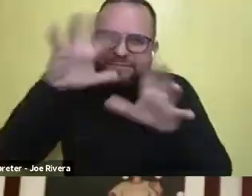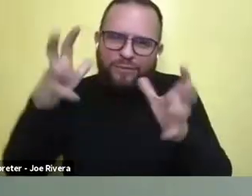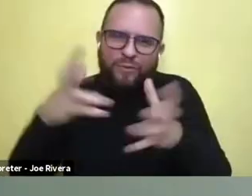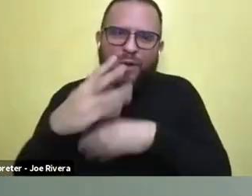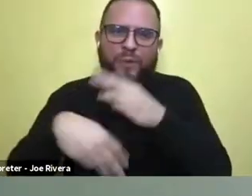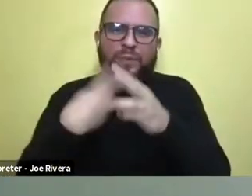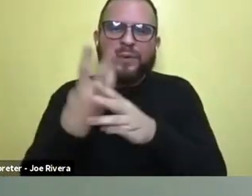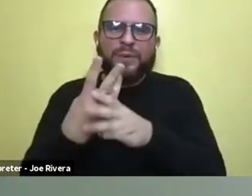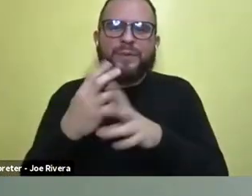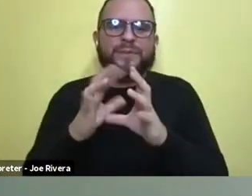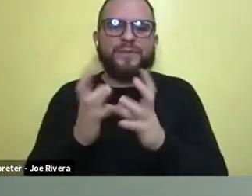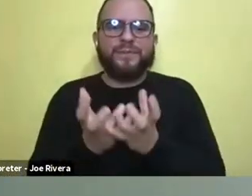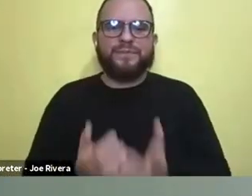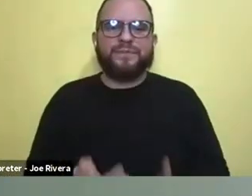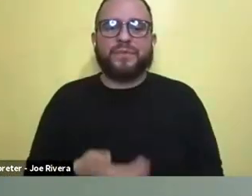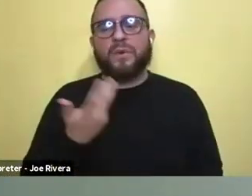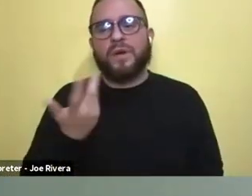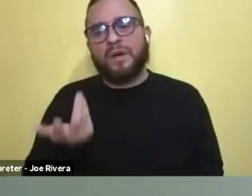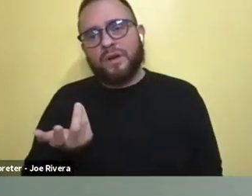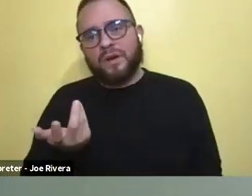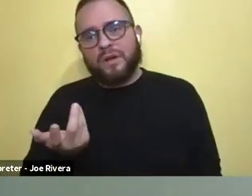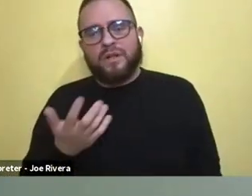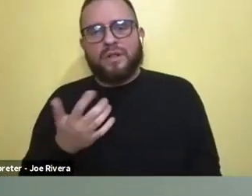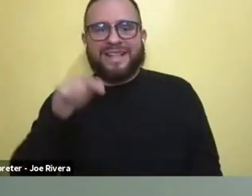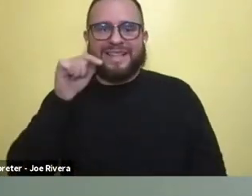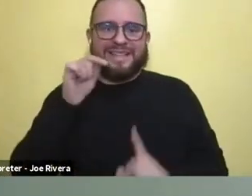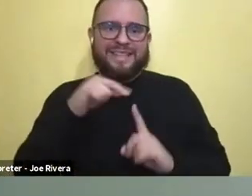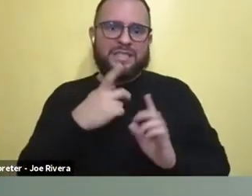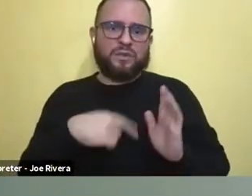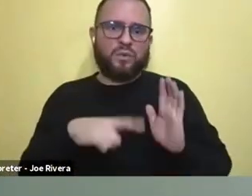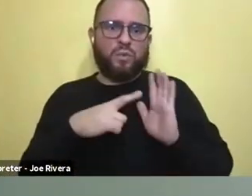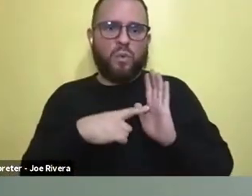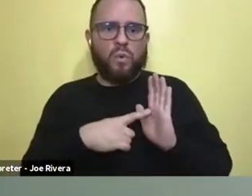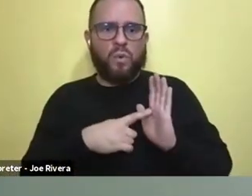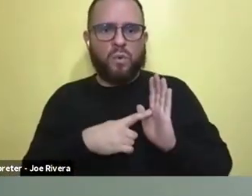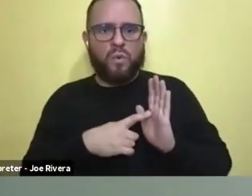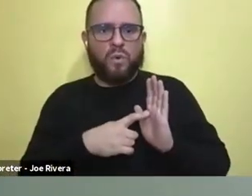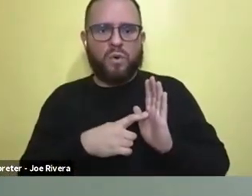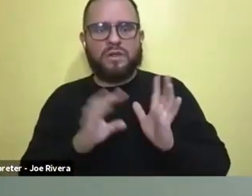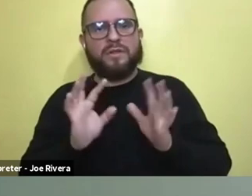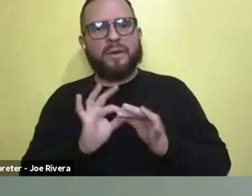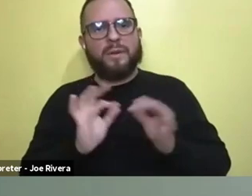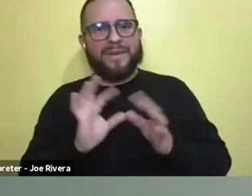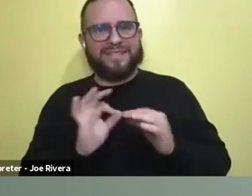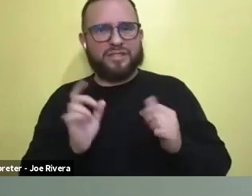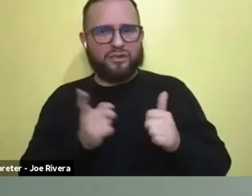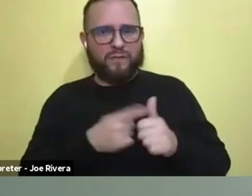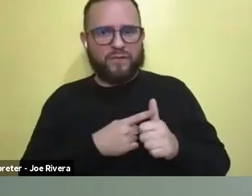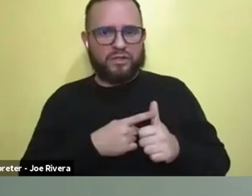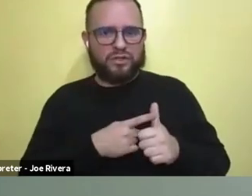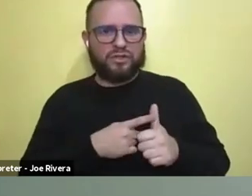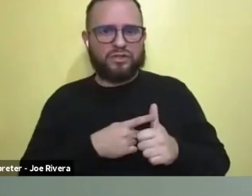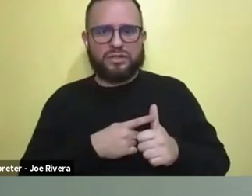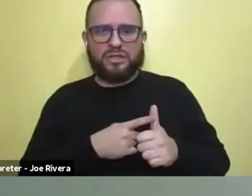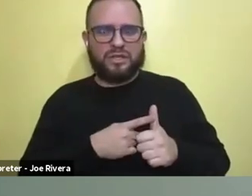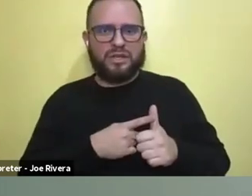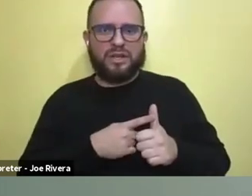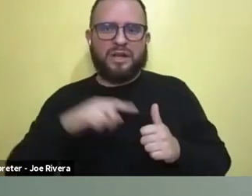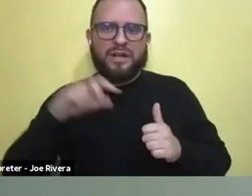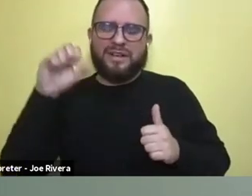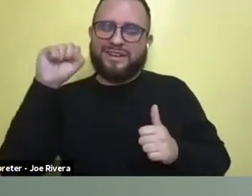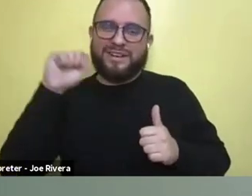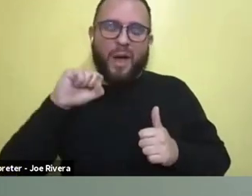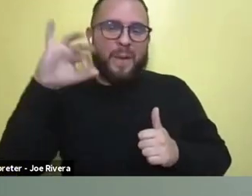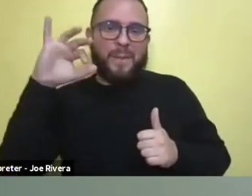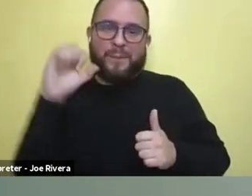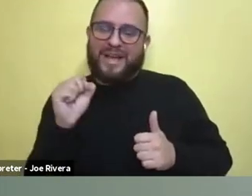Well, as far, as far as this role goes for the message first, it's, it's absolutely amazing that I get